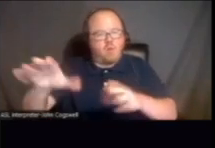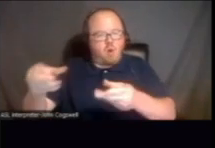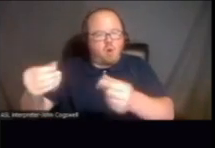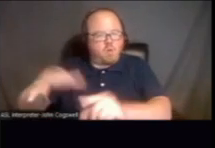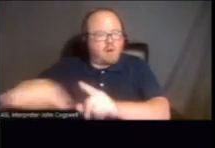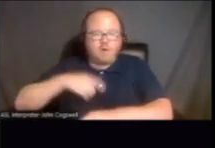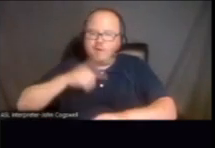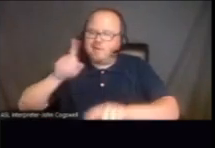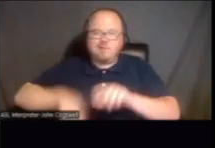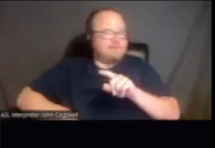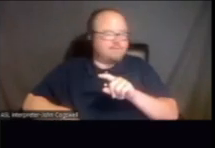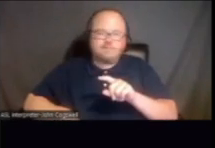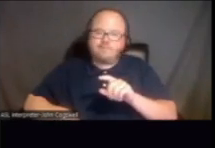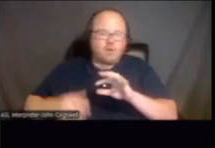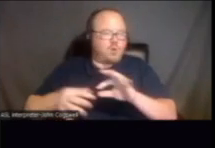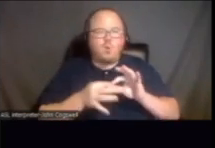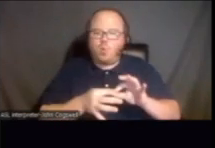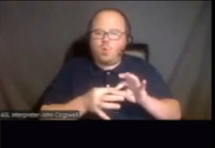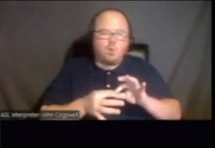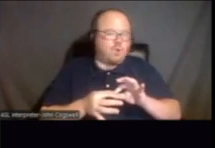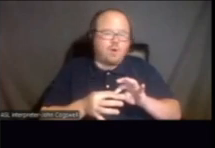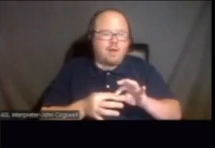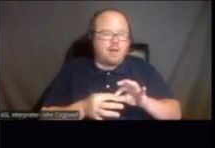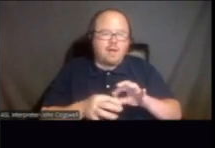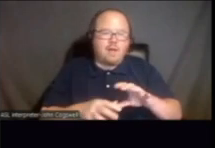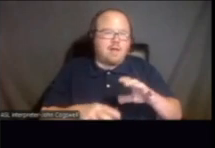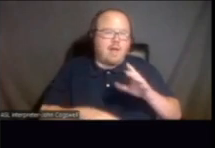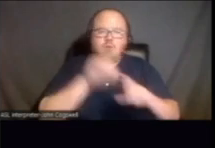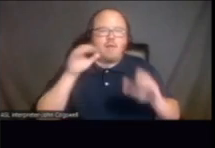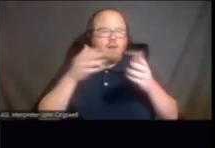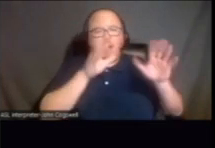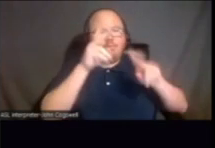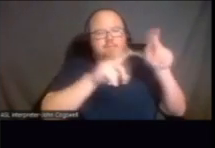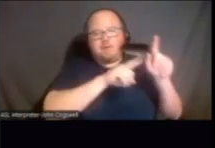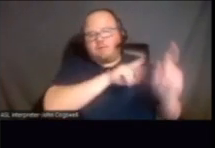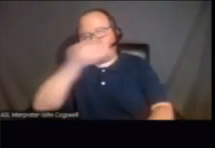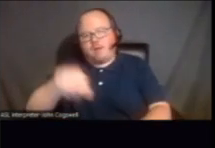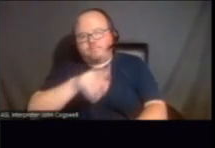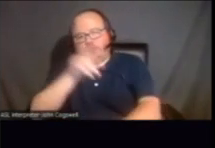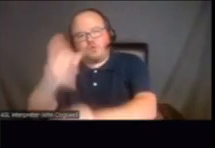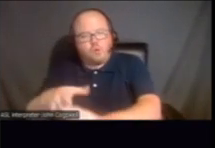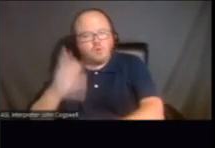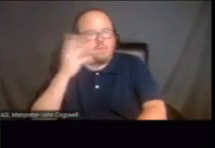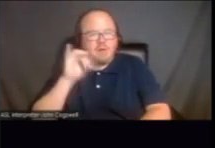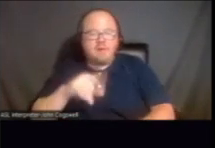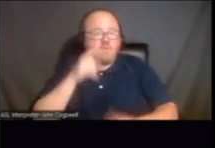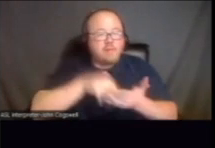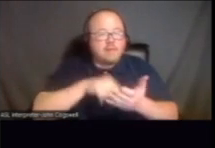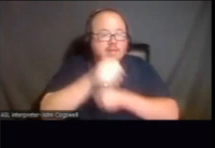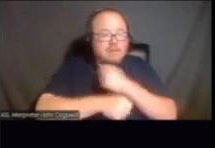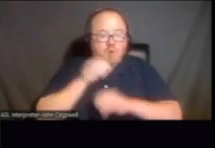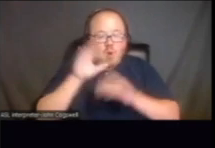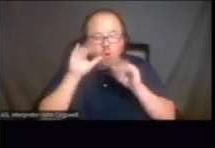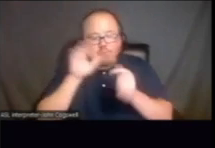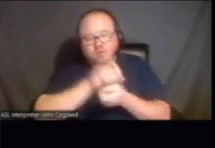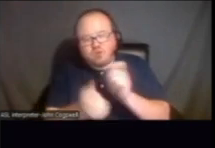weren't able to coordinate outside public to come in and be part of that experience. So for this year, we hope that things will